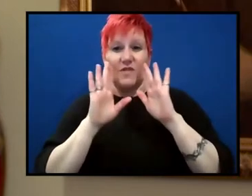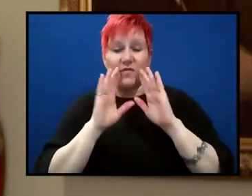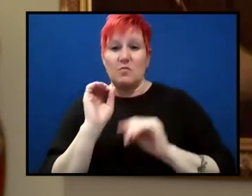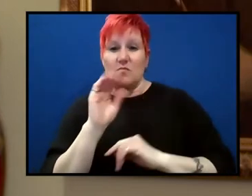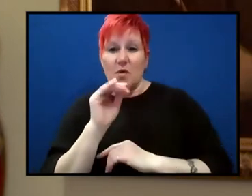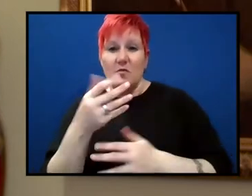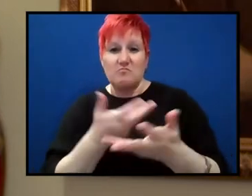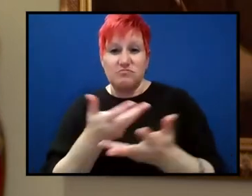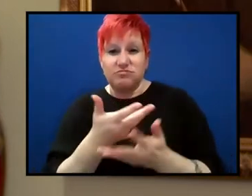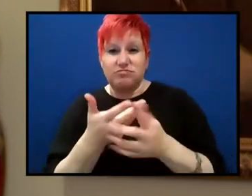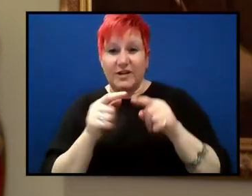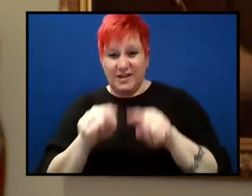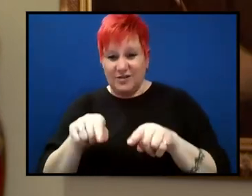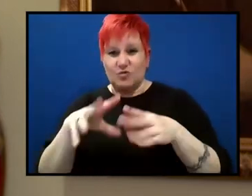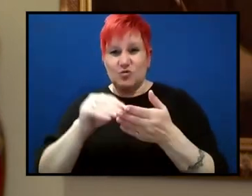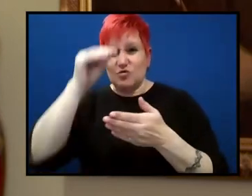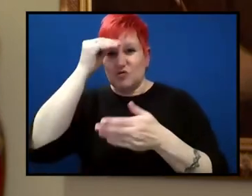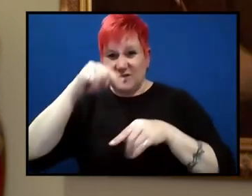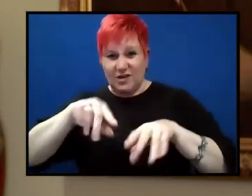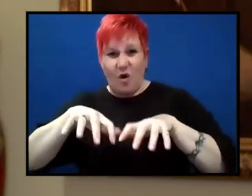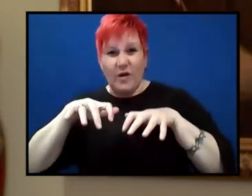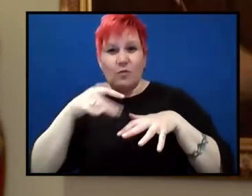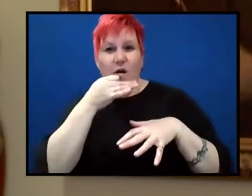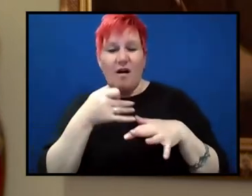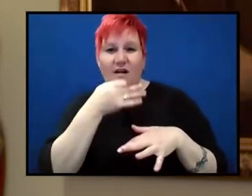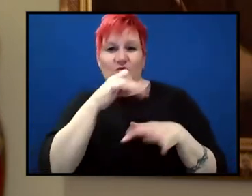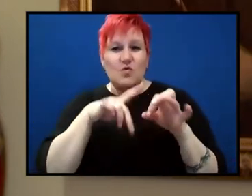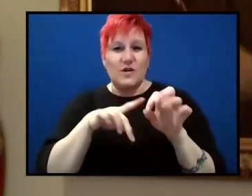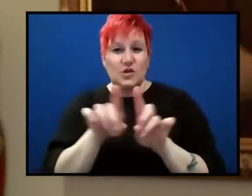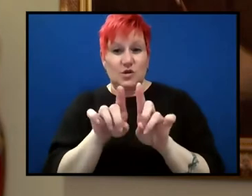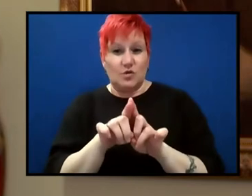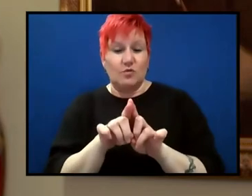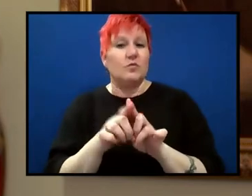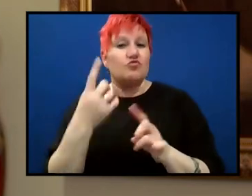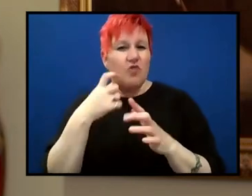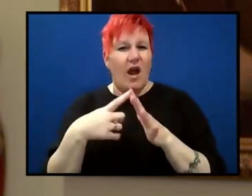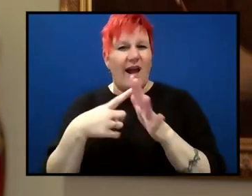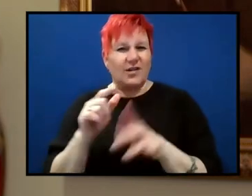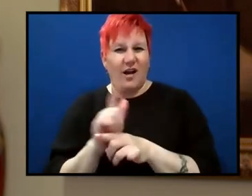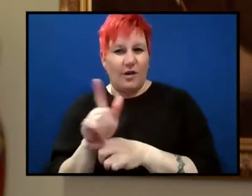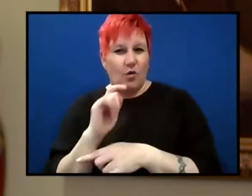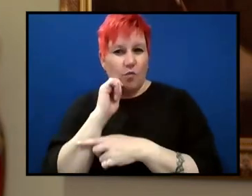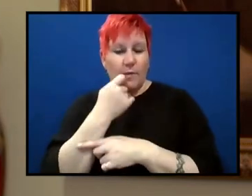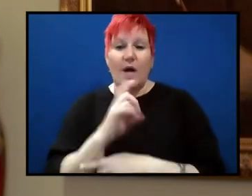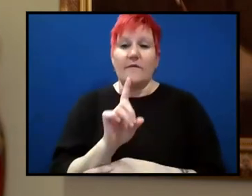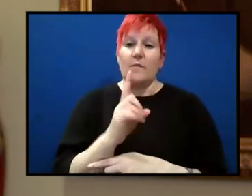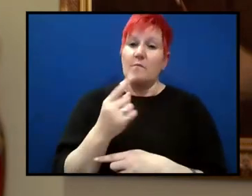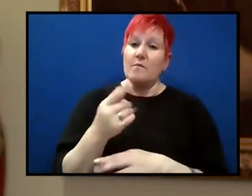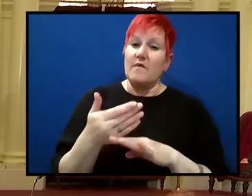Victoria, and we'll try to get to those a little bit later. But first, let's start our discussion. And